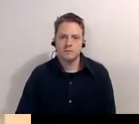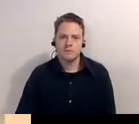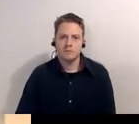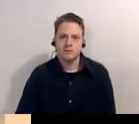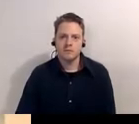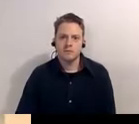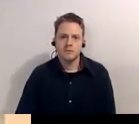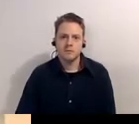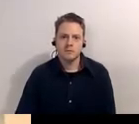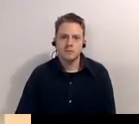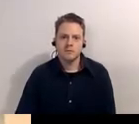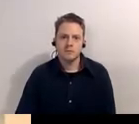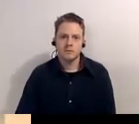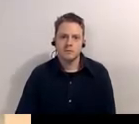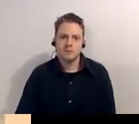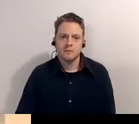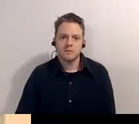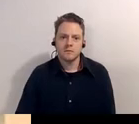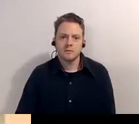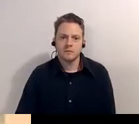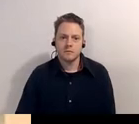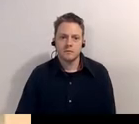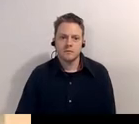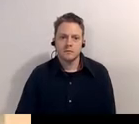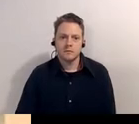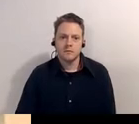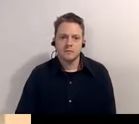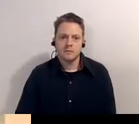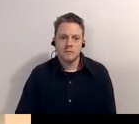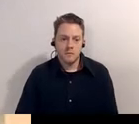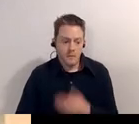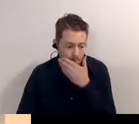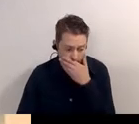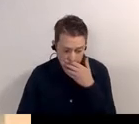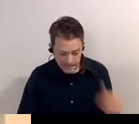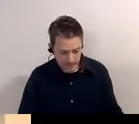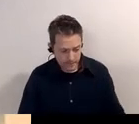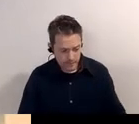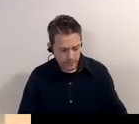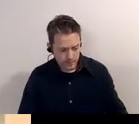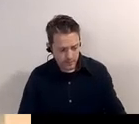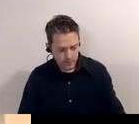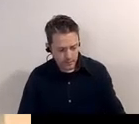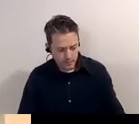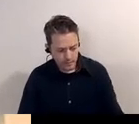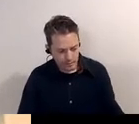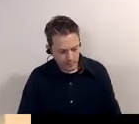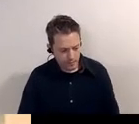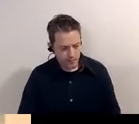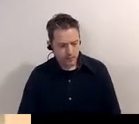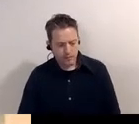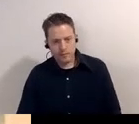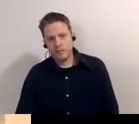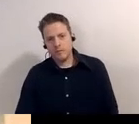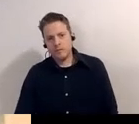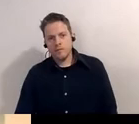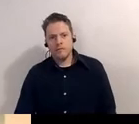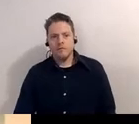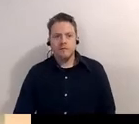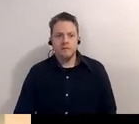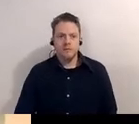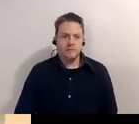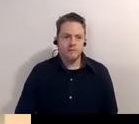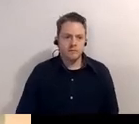are not healthy they can kill you so uh that building was never doubled in size and therefore we still have all those